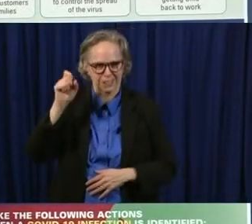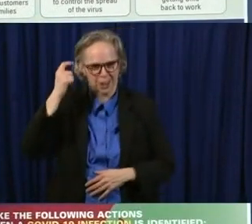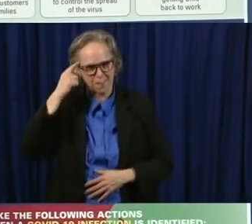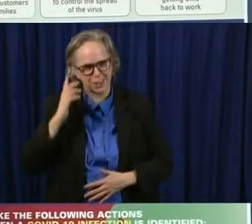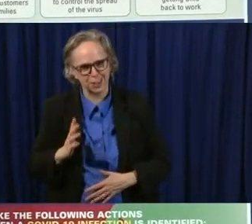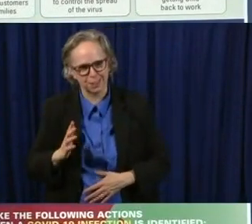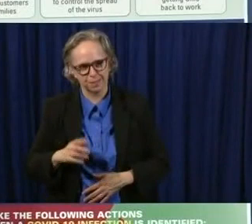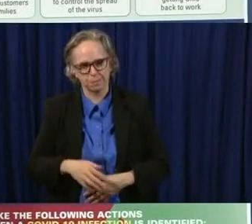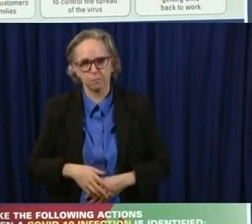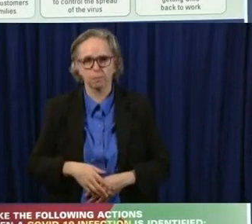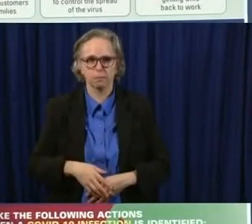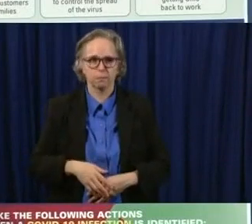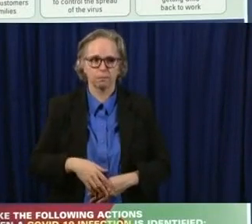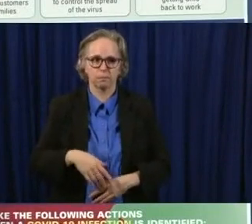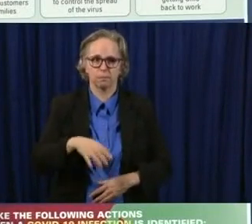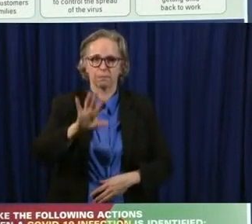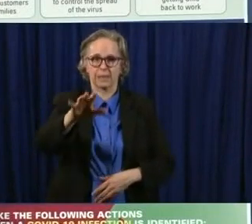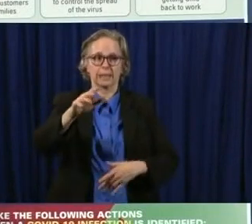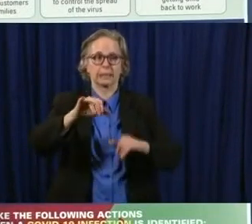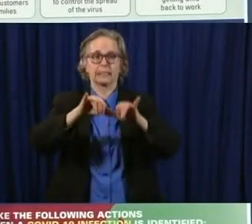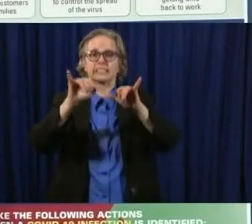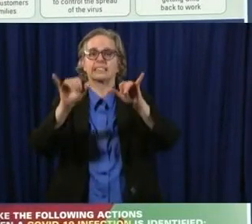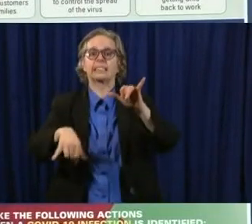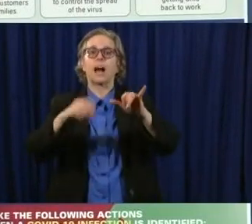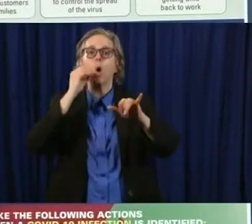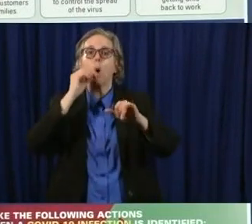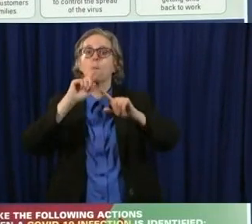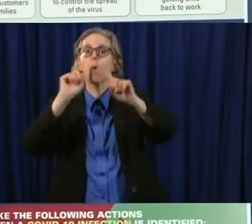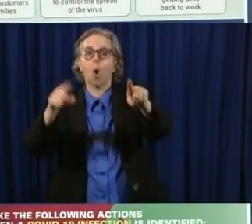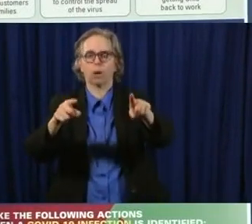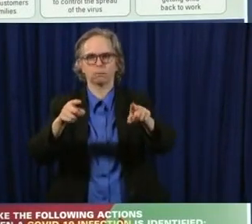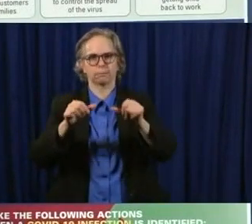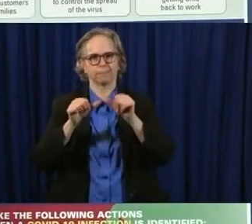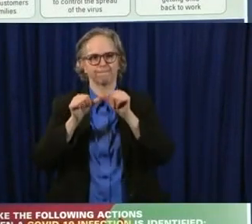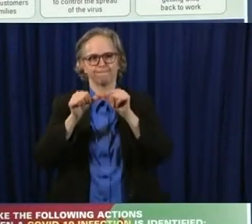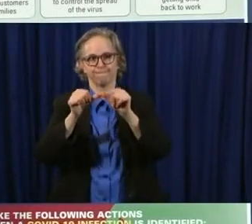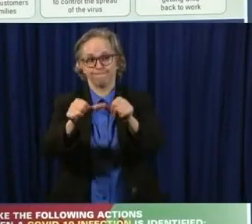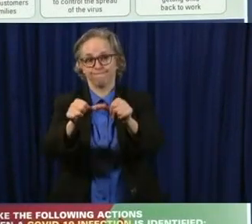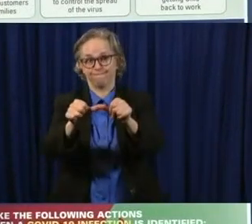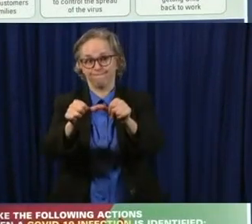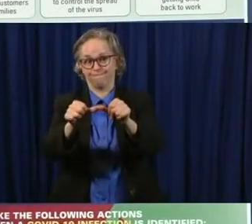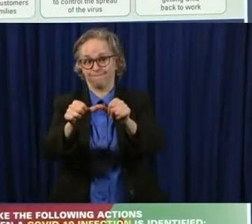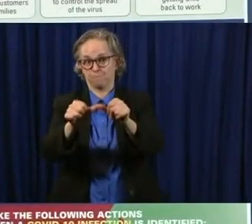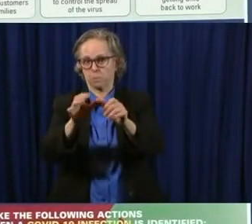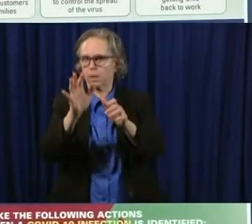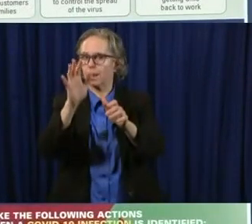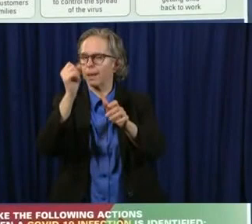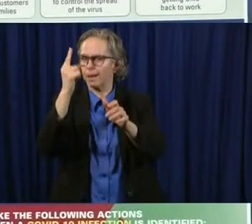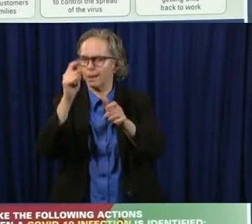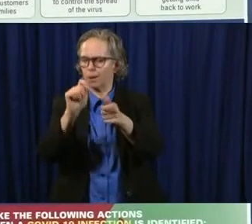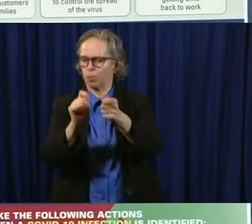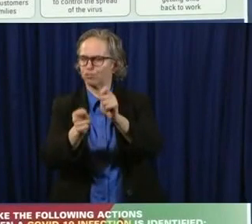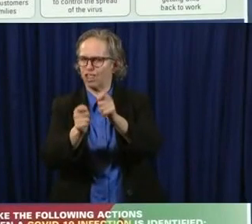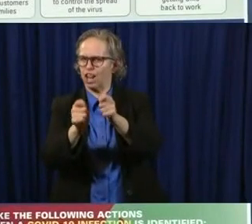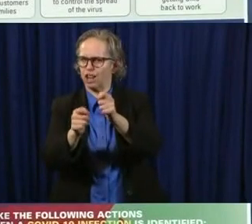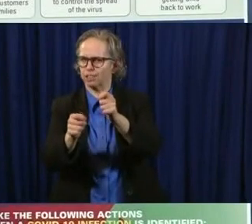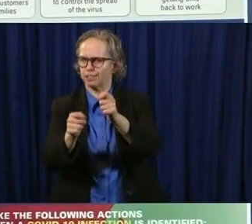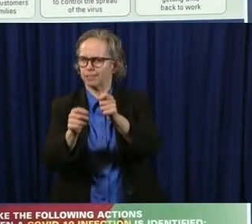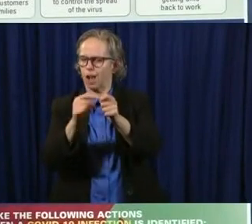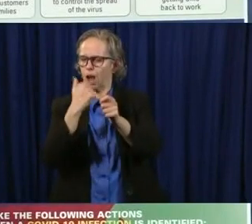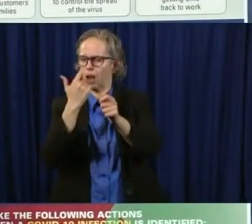will still be in place. Now, obviously, they're modified, um, in that